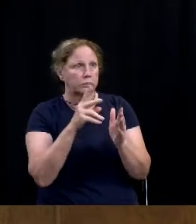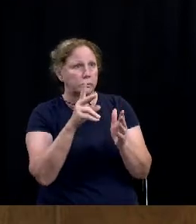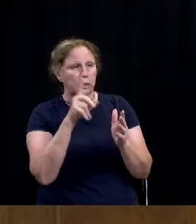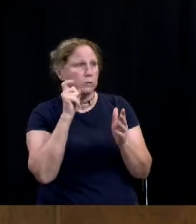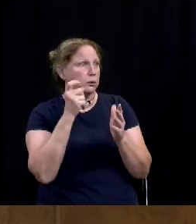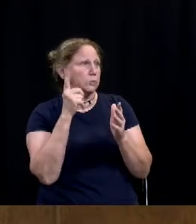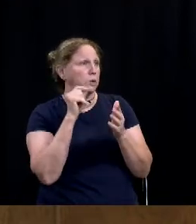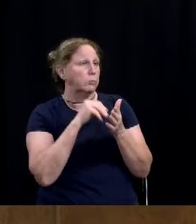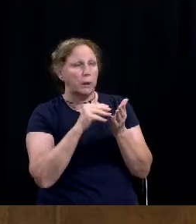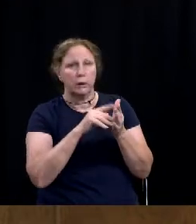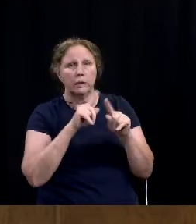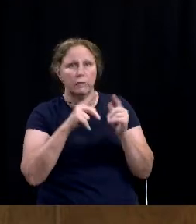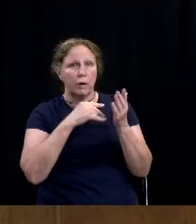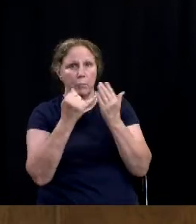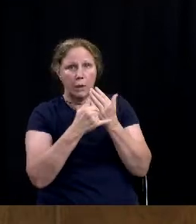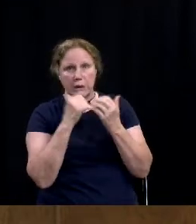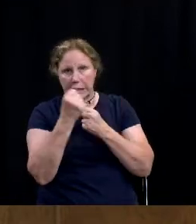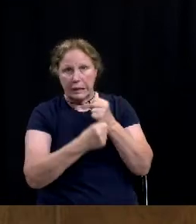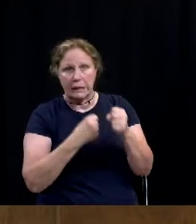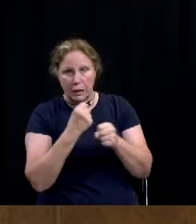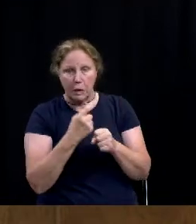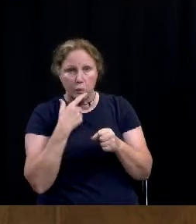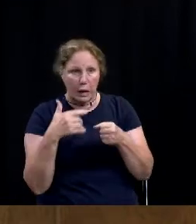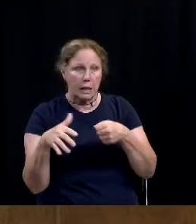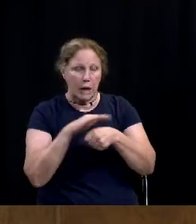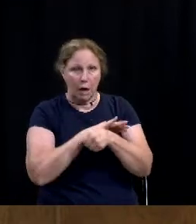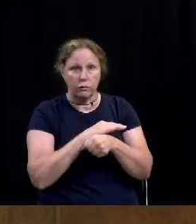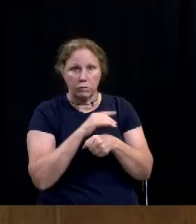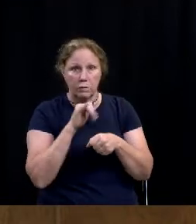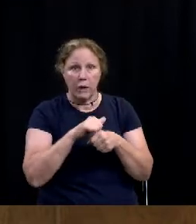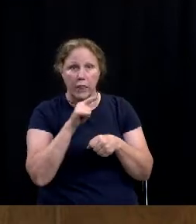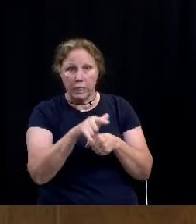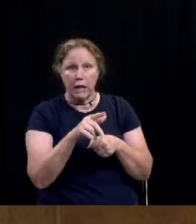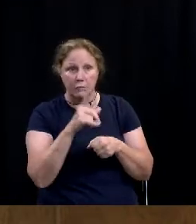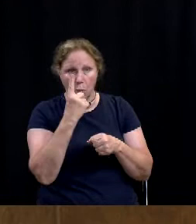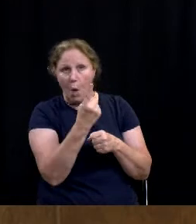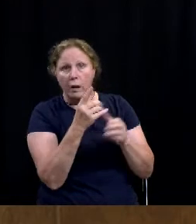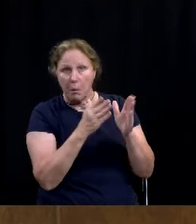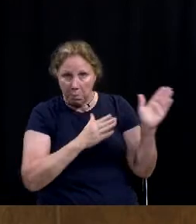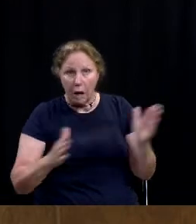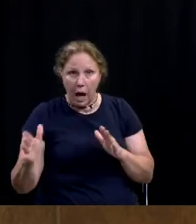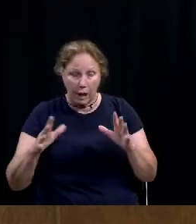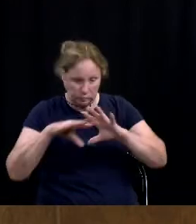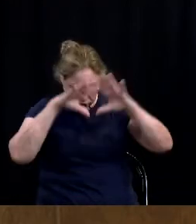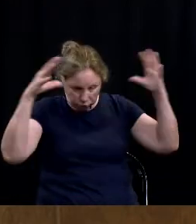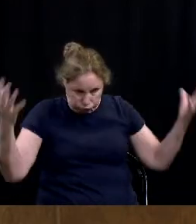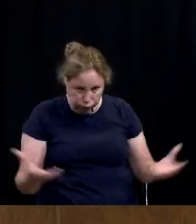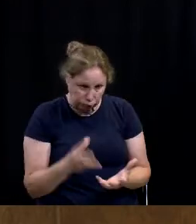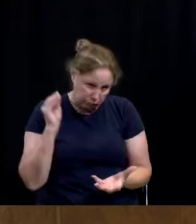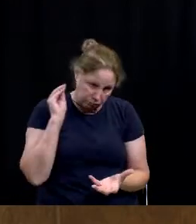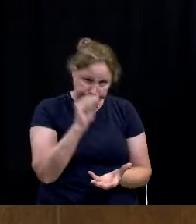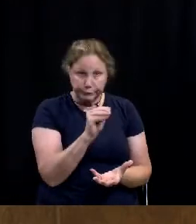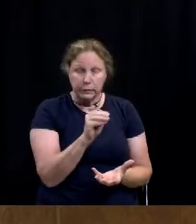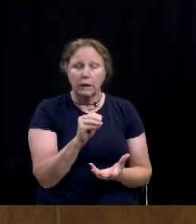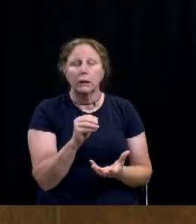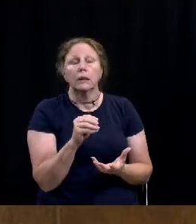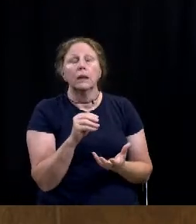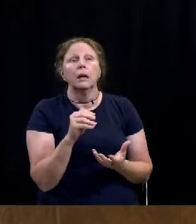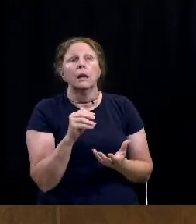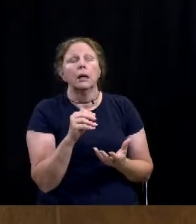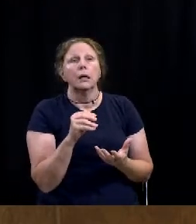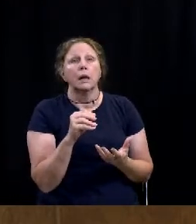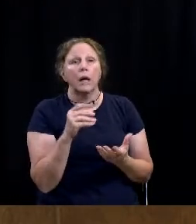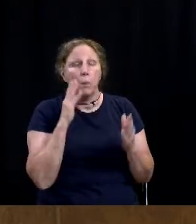projects in the next 10 years we're trying to cover with this stormwater utility. And we're